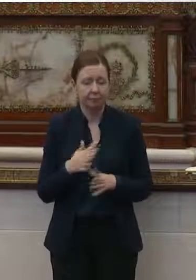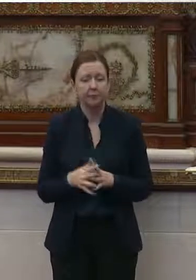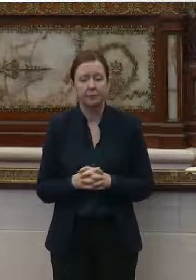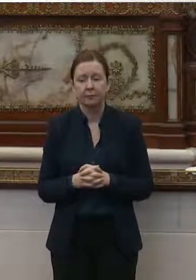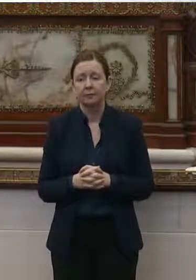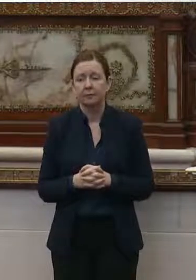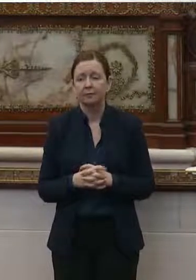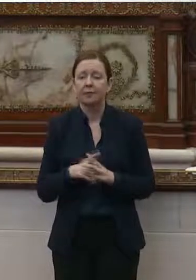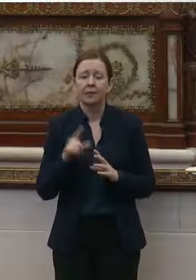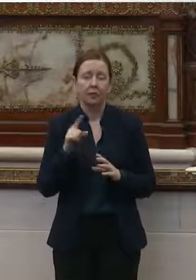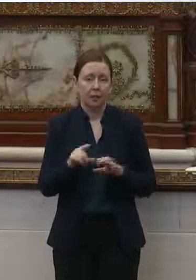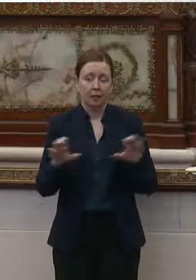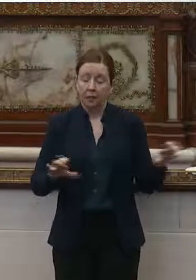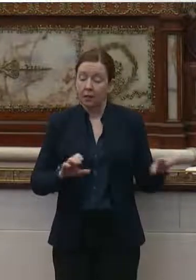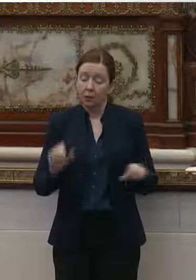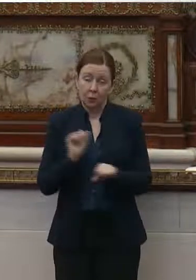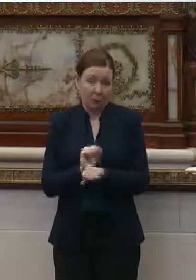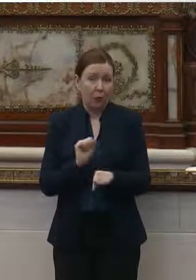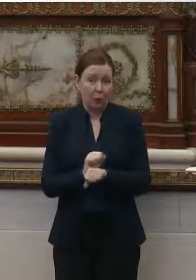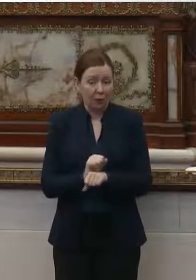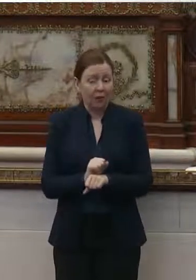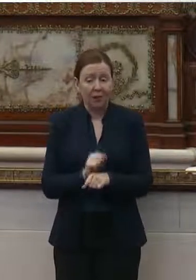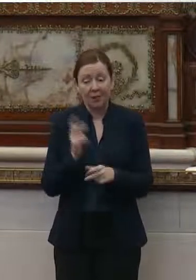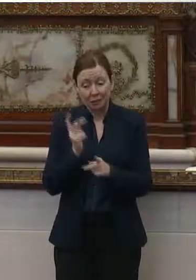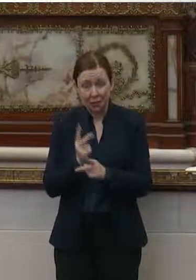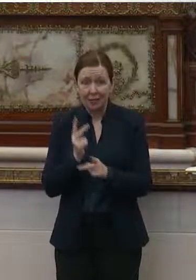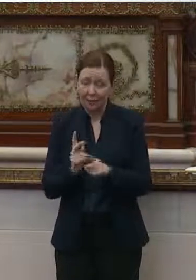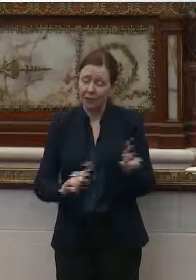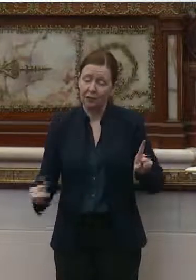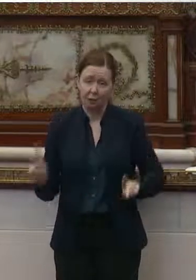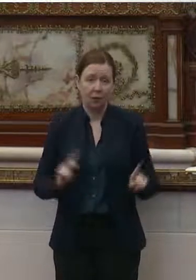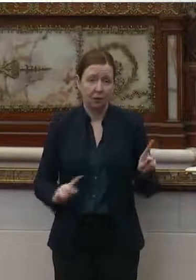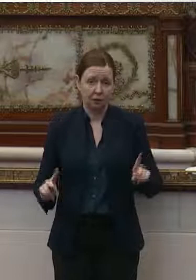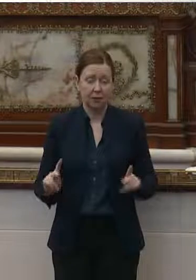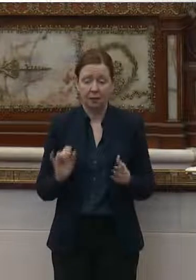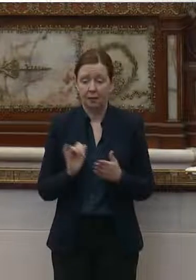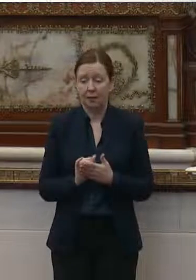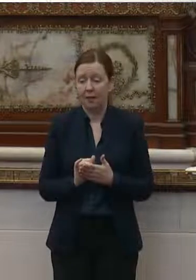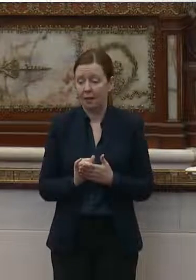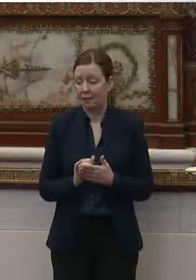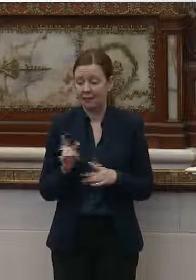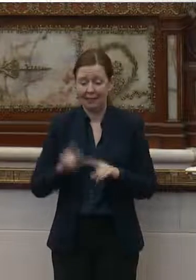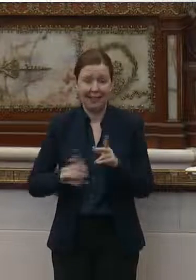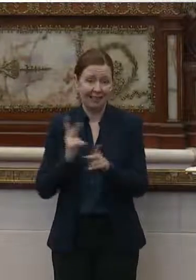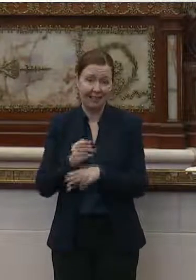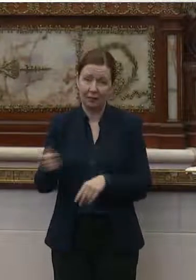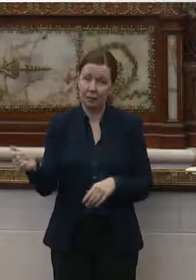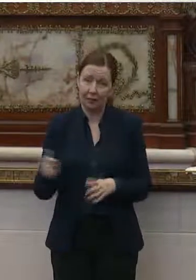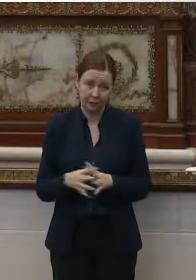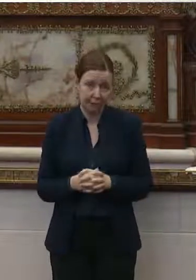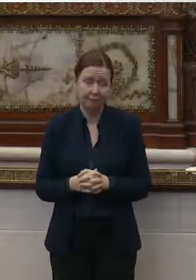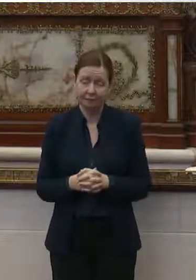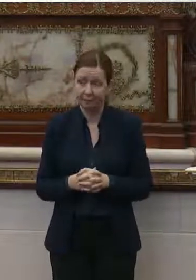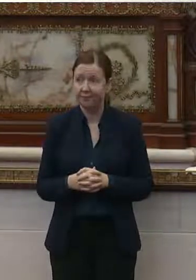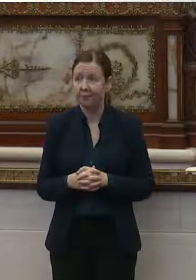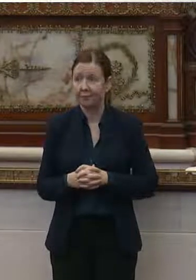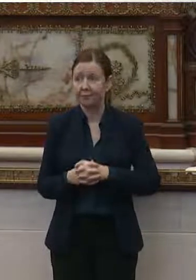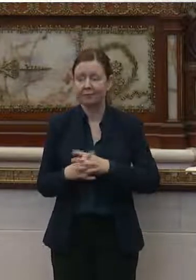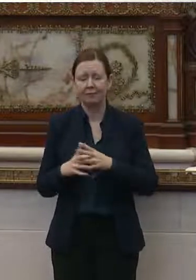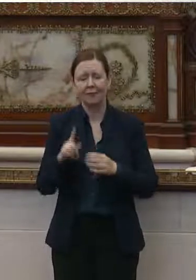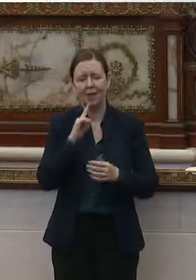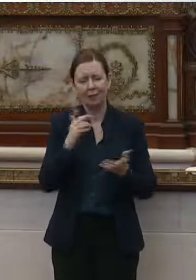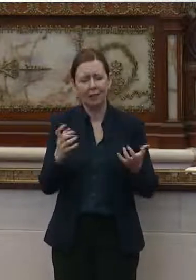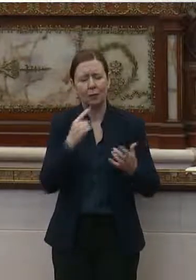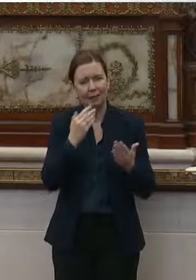You know, you're doing the work to take care of folks that can't take care of themselves. And I just